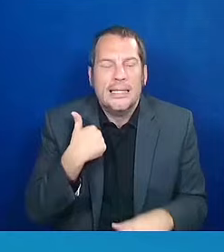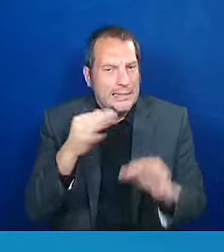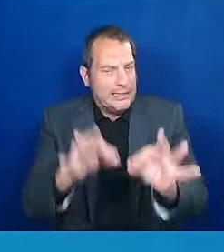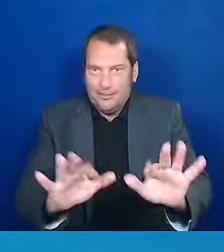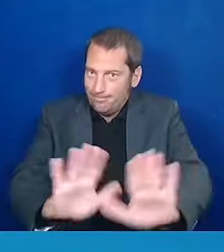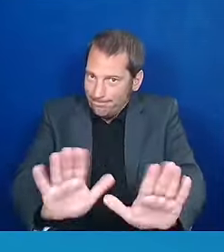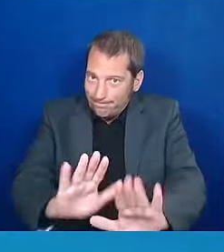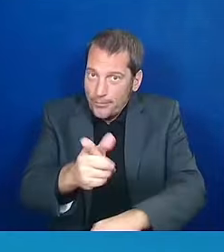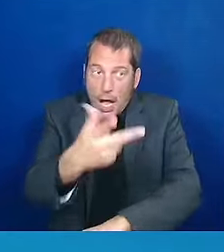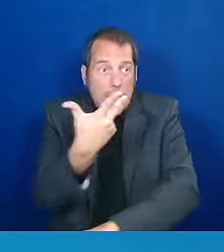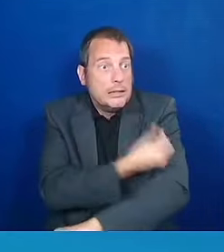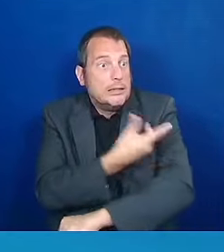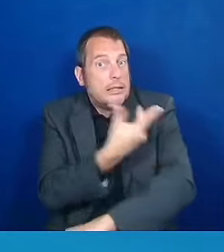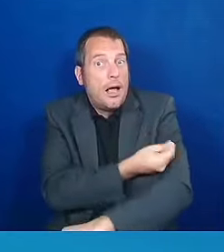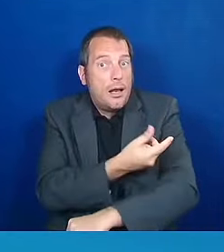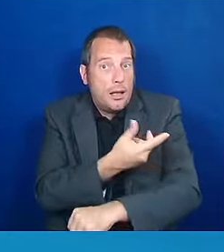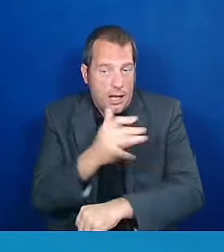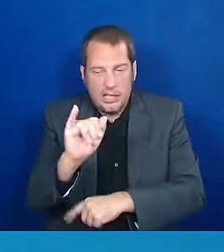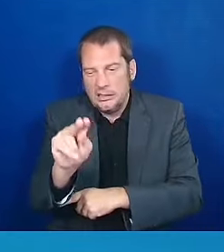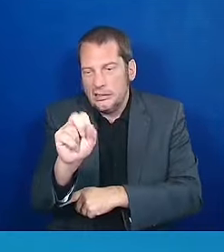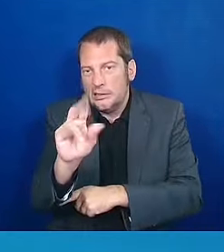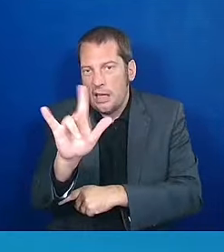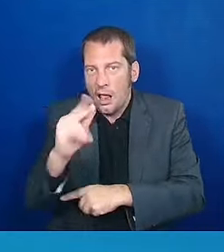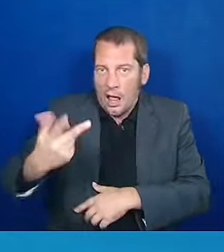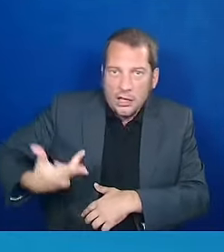% more likely to be diagnosed with diabetes.